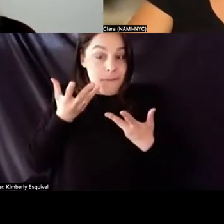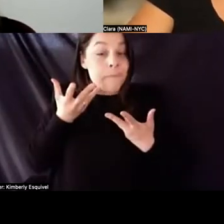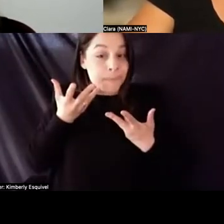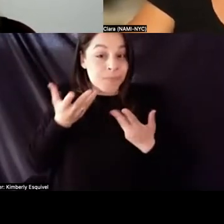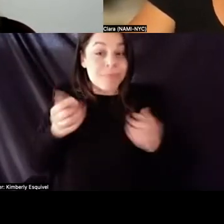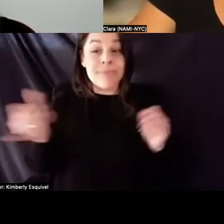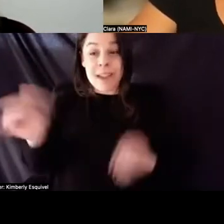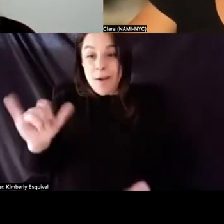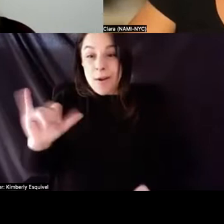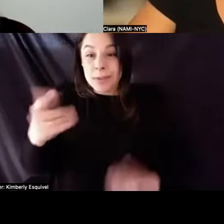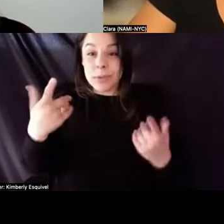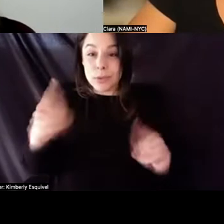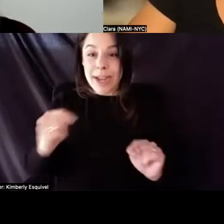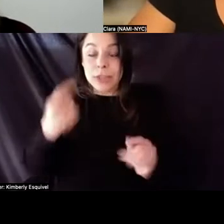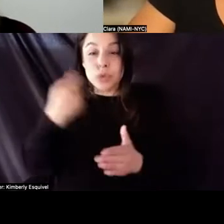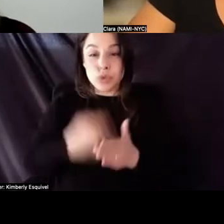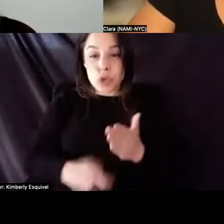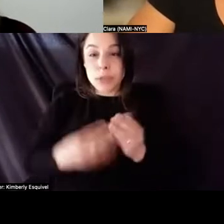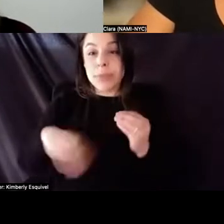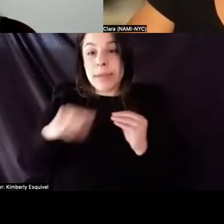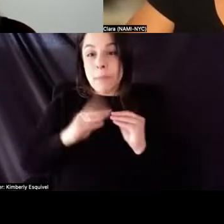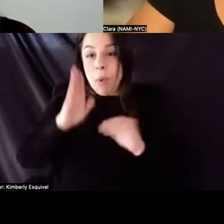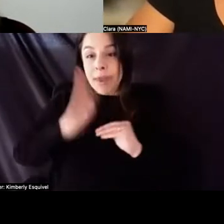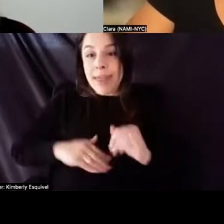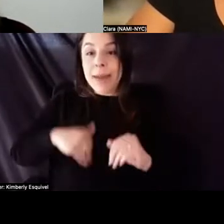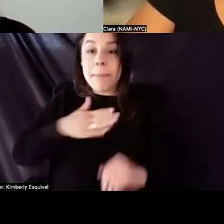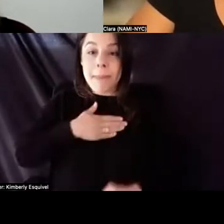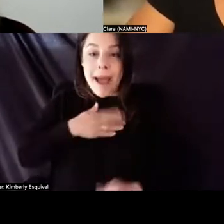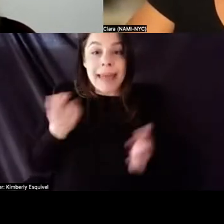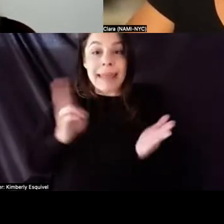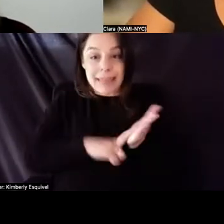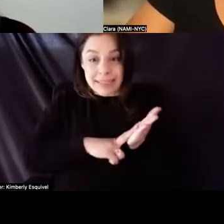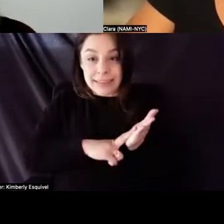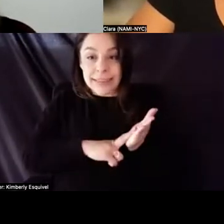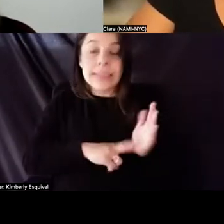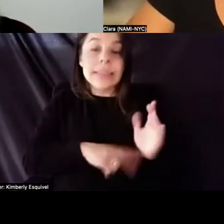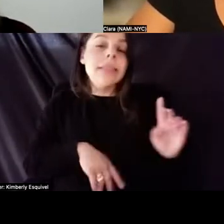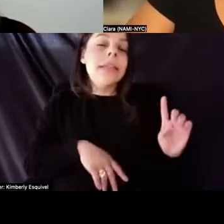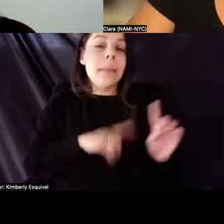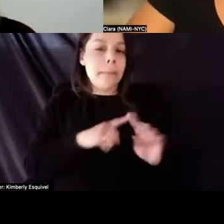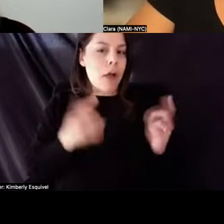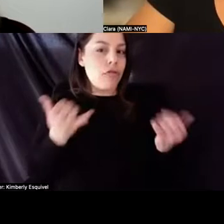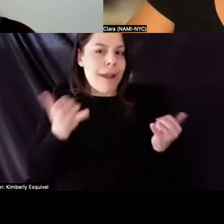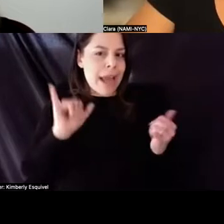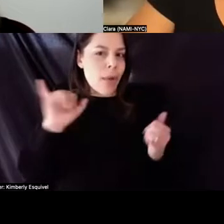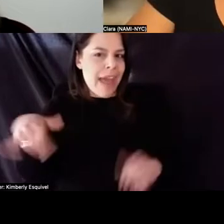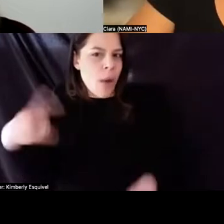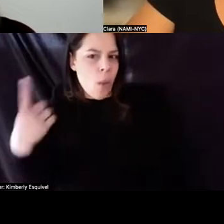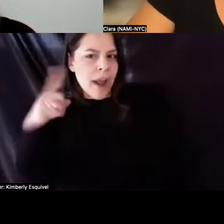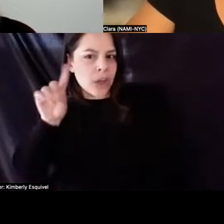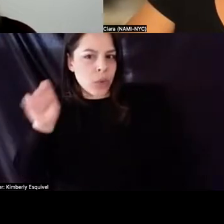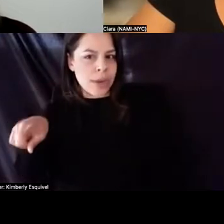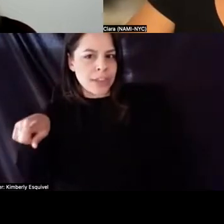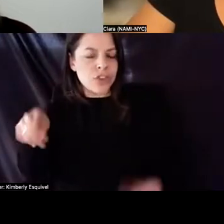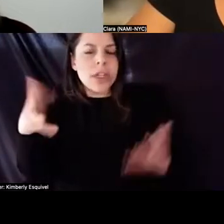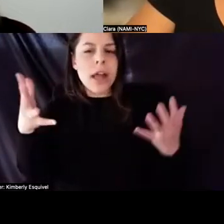have tried to overcharge me what's on the lease, but, you know, just for now, um, for context, just that, that one question, um, I've